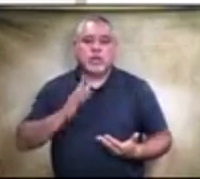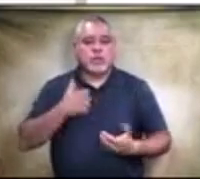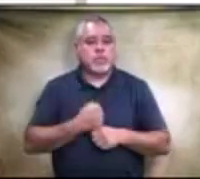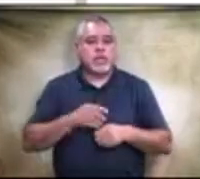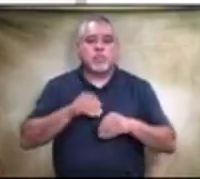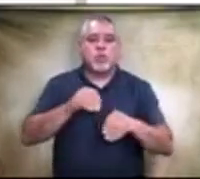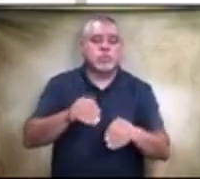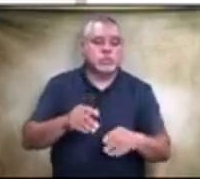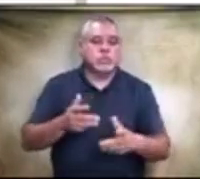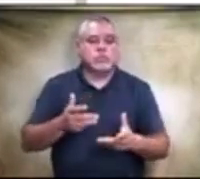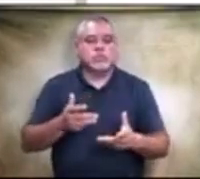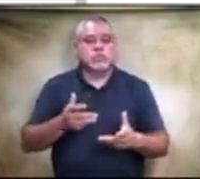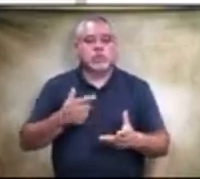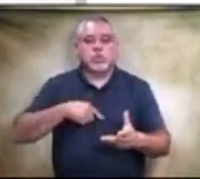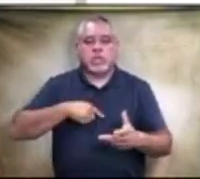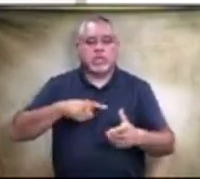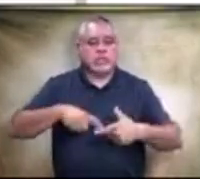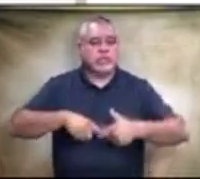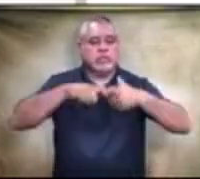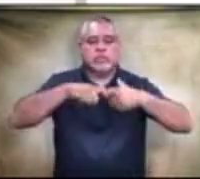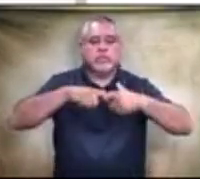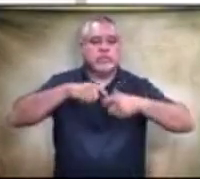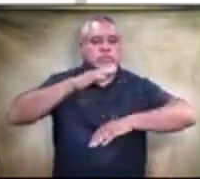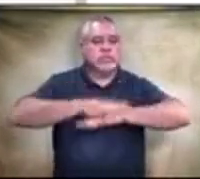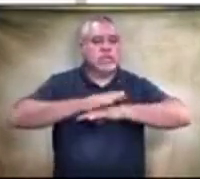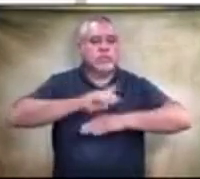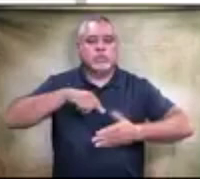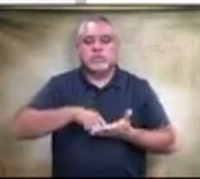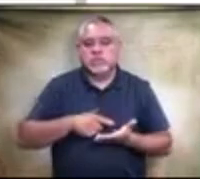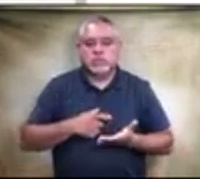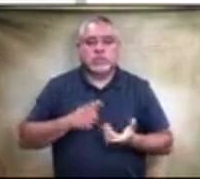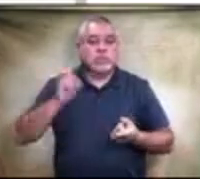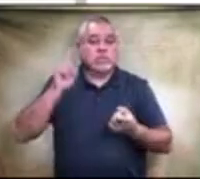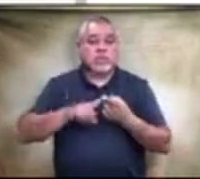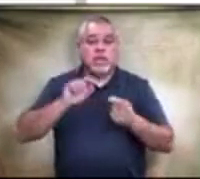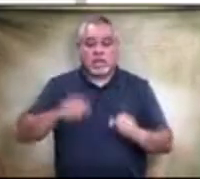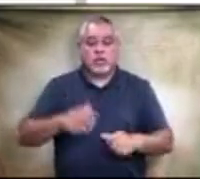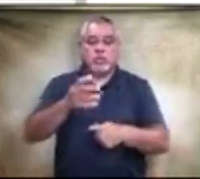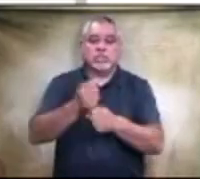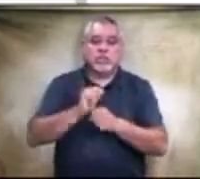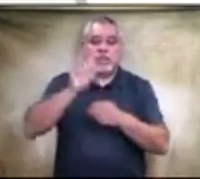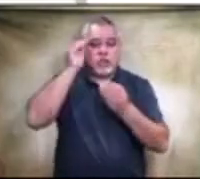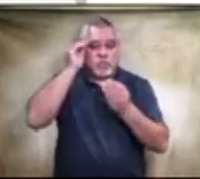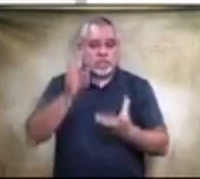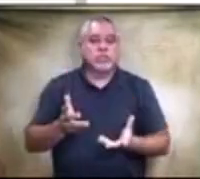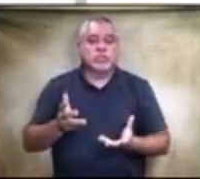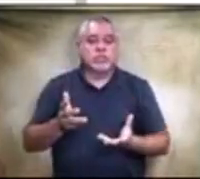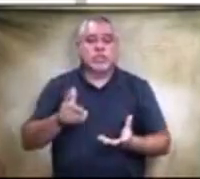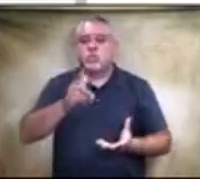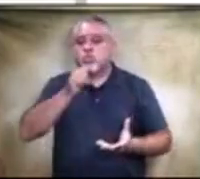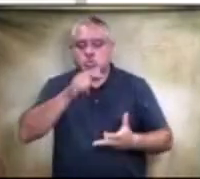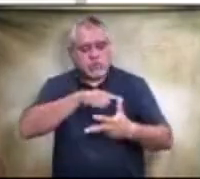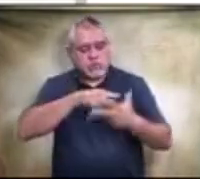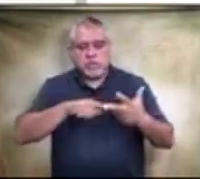table this until I can receive the information as to who the evaluators